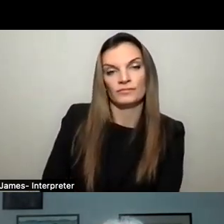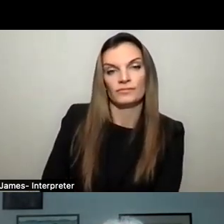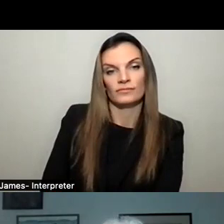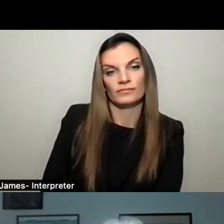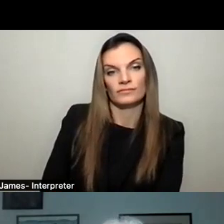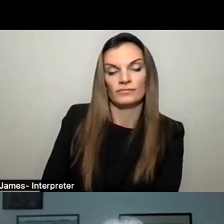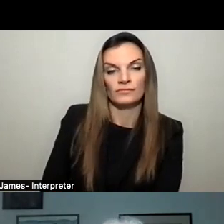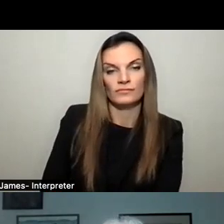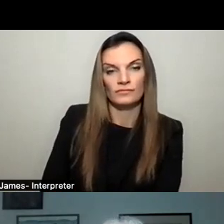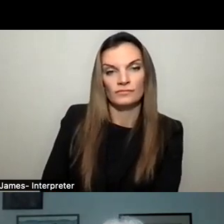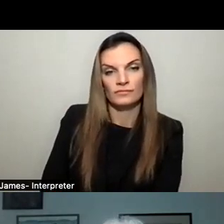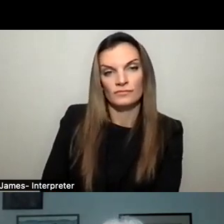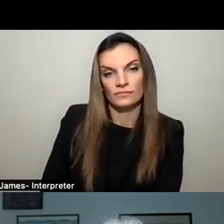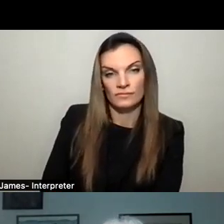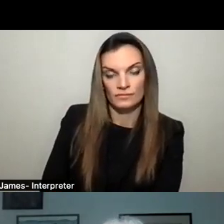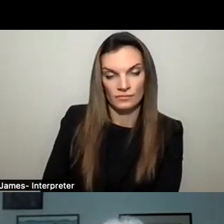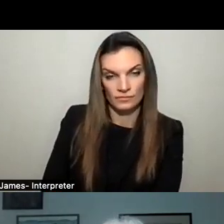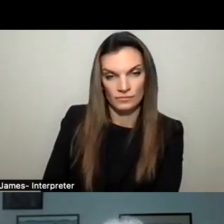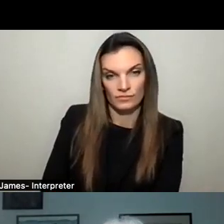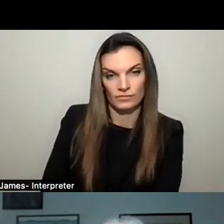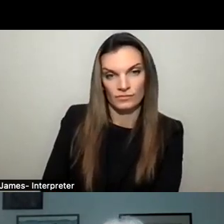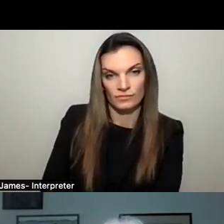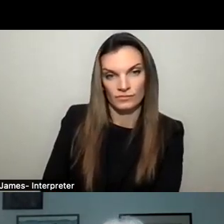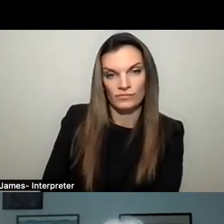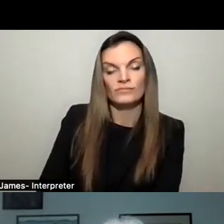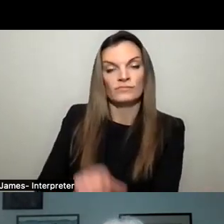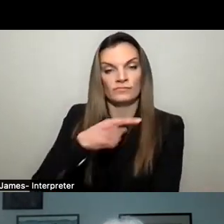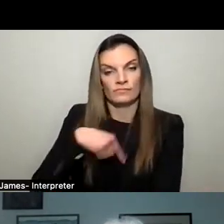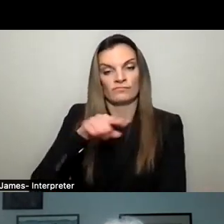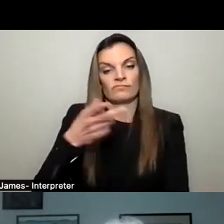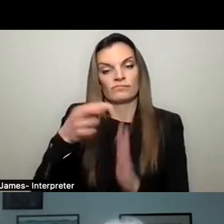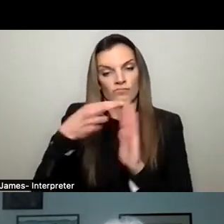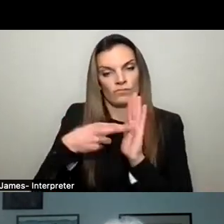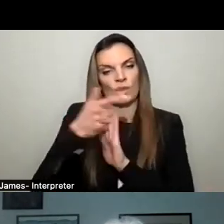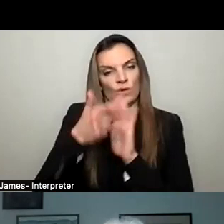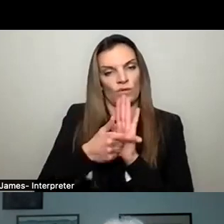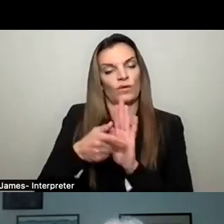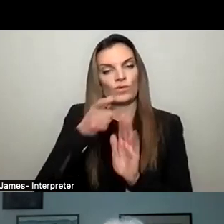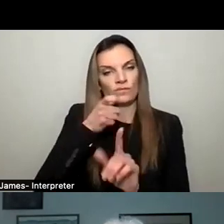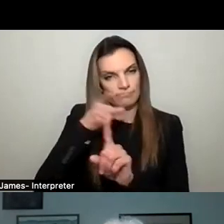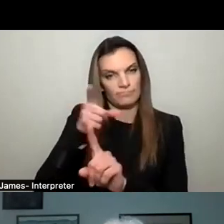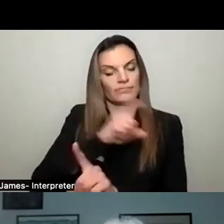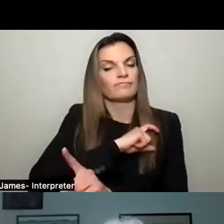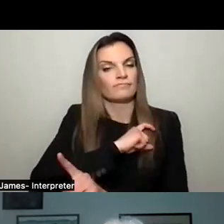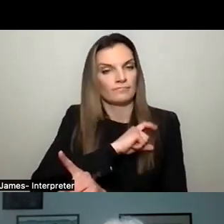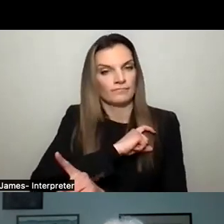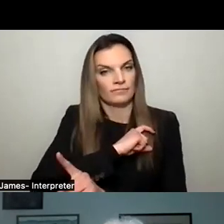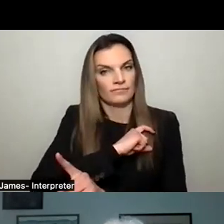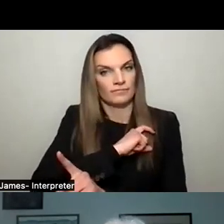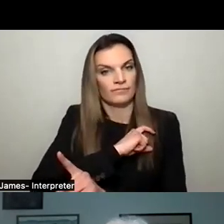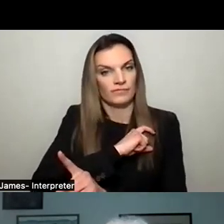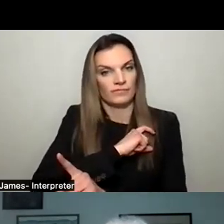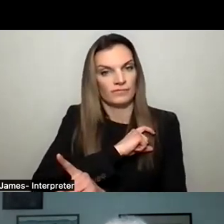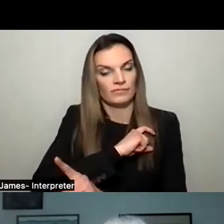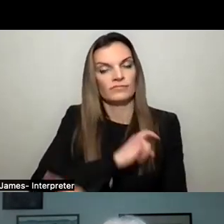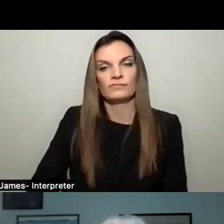look at for enforcement of rules and laws is going to be our police department. They are the many times the first, uh, line of defense on